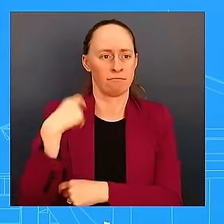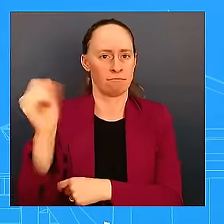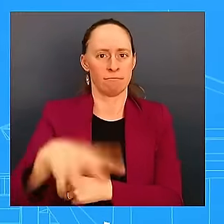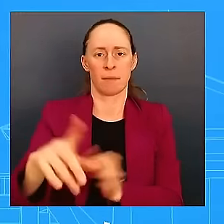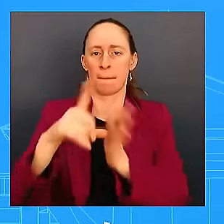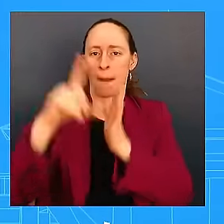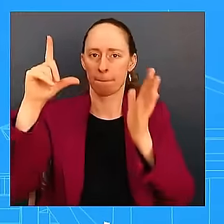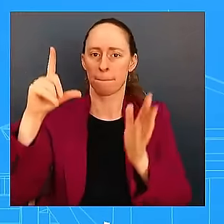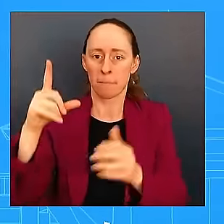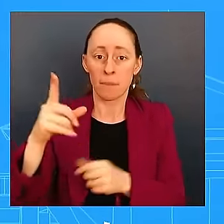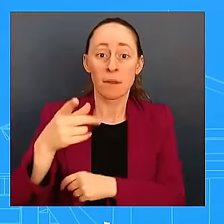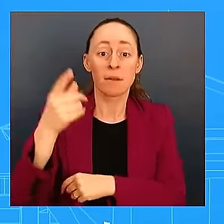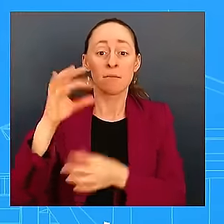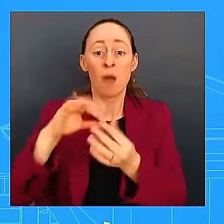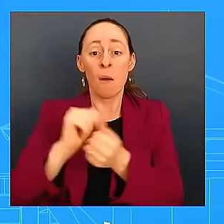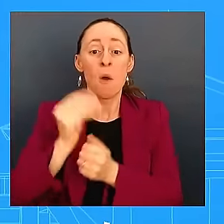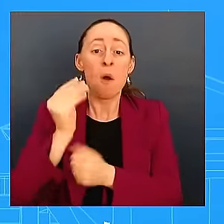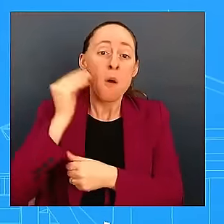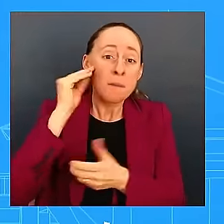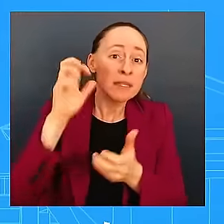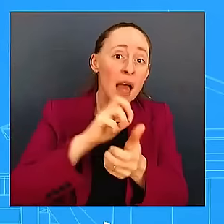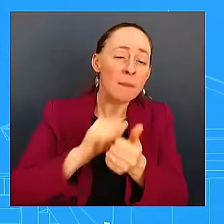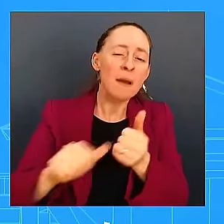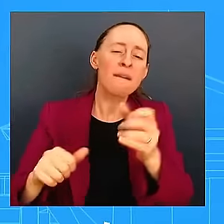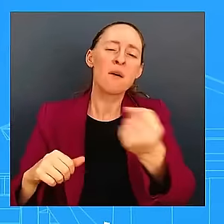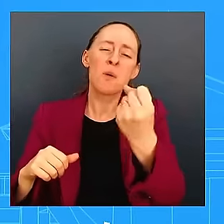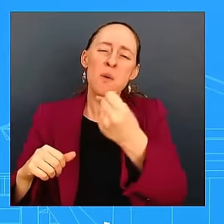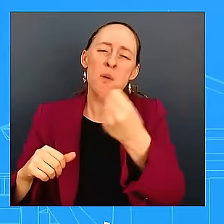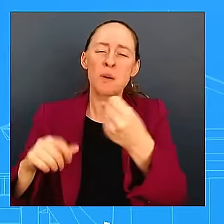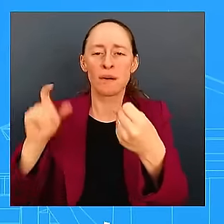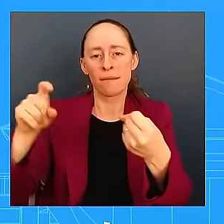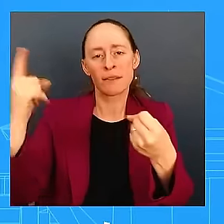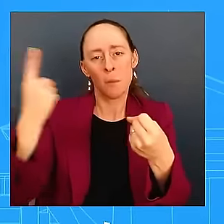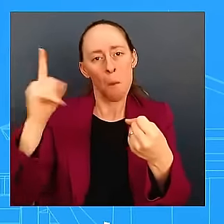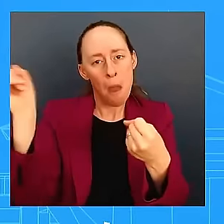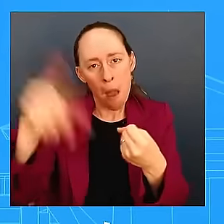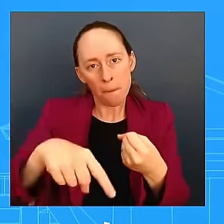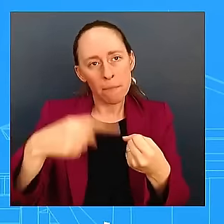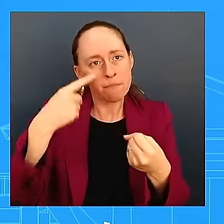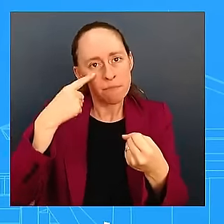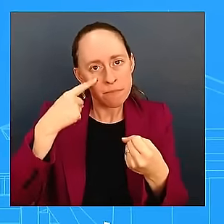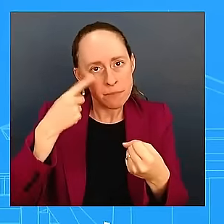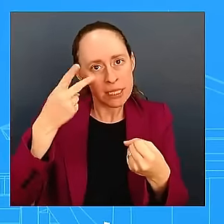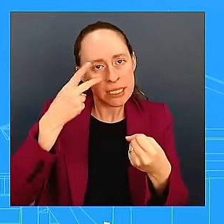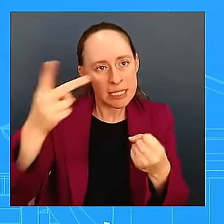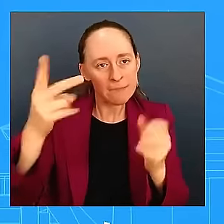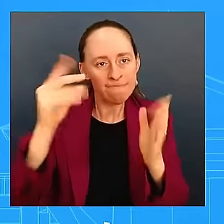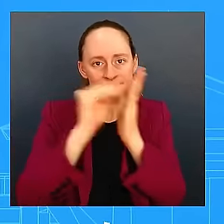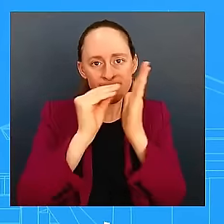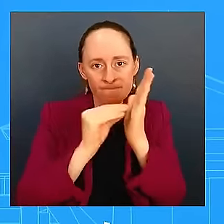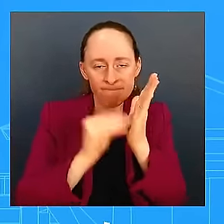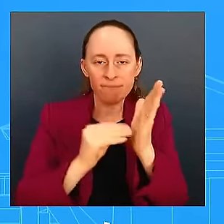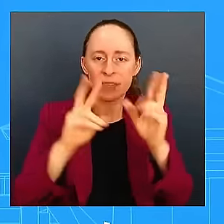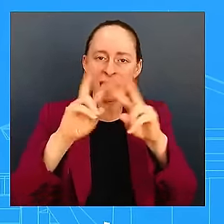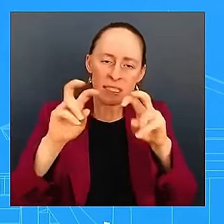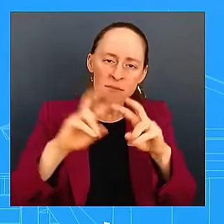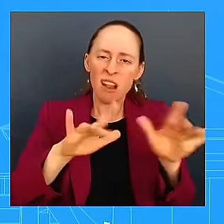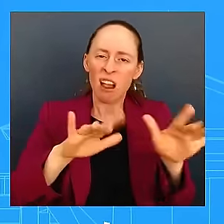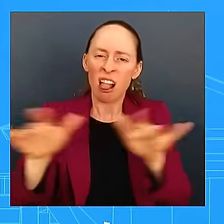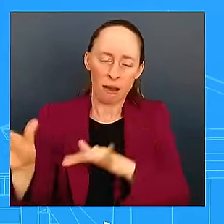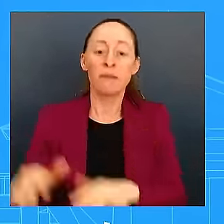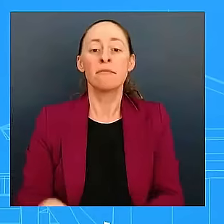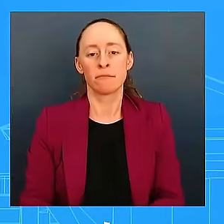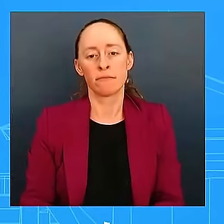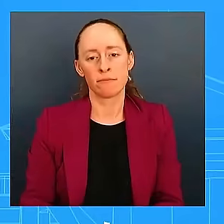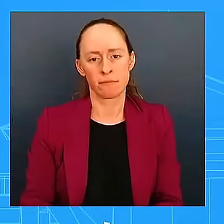and see what those damages are, and then can make that determination. But we have teams that go right out in the field. They can register them in the field, and that really